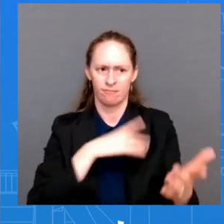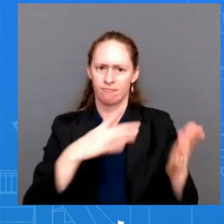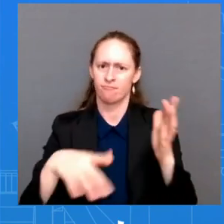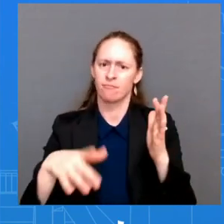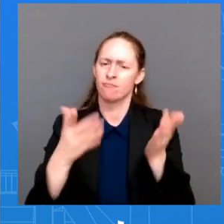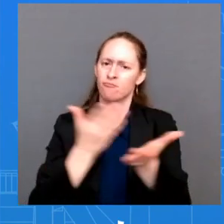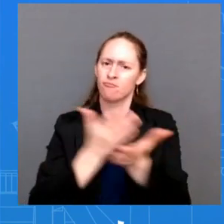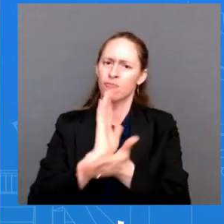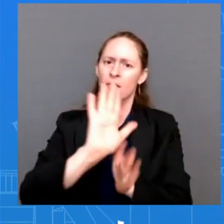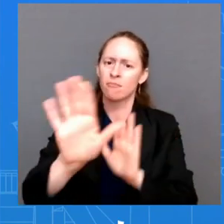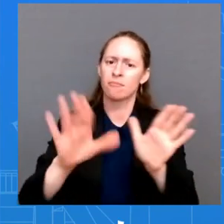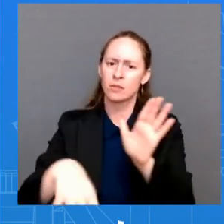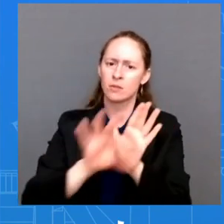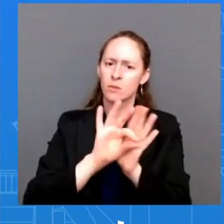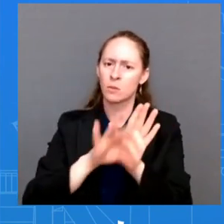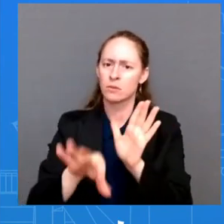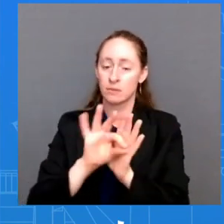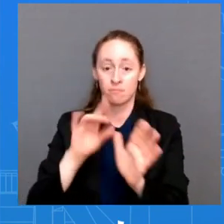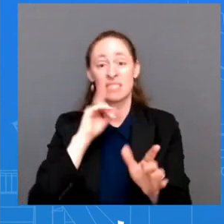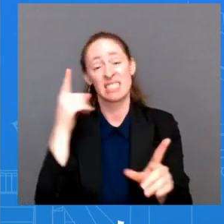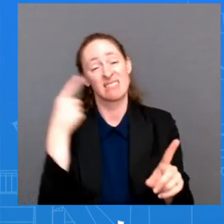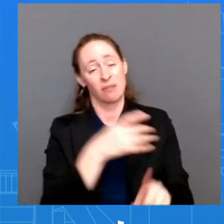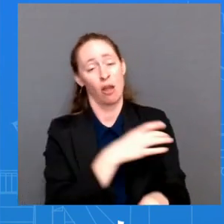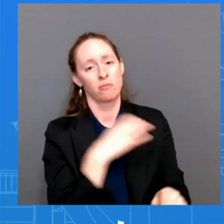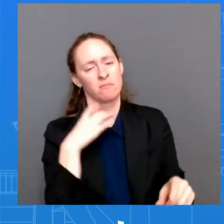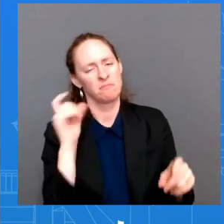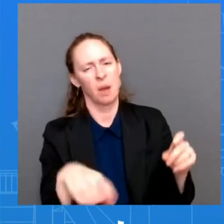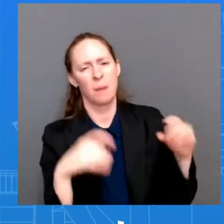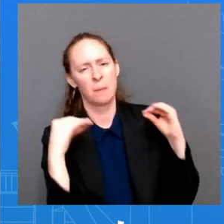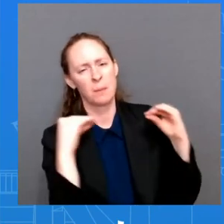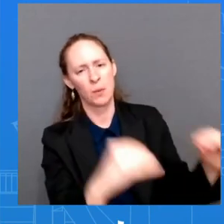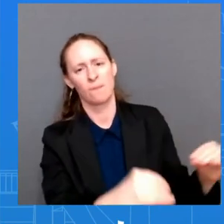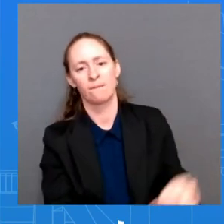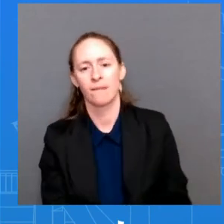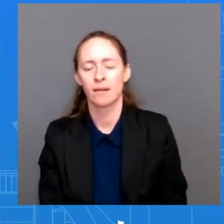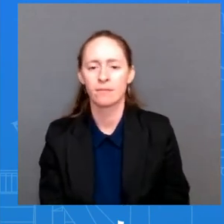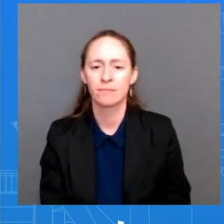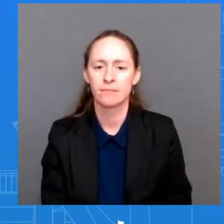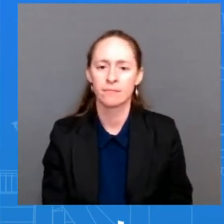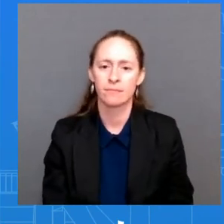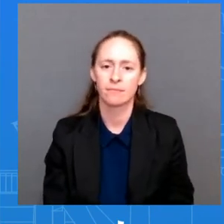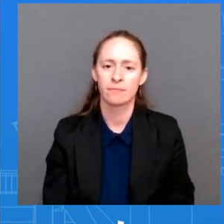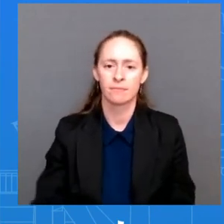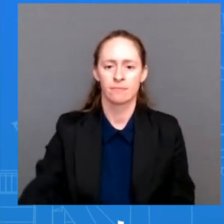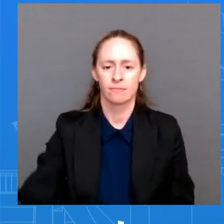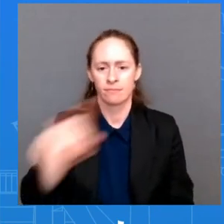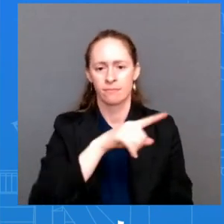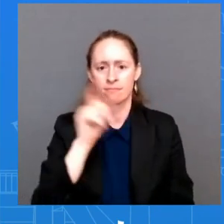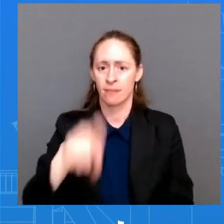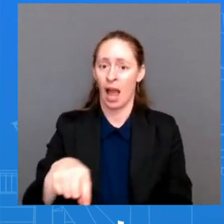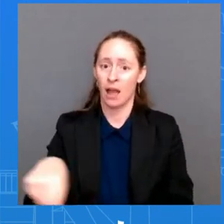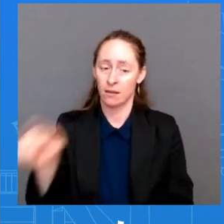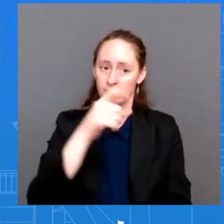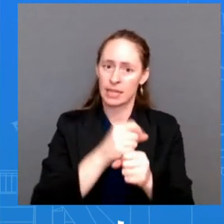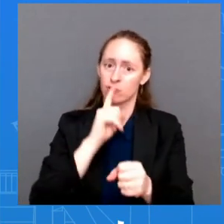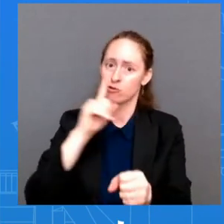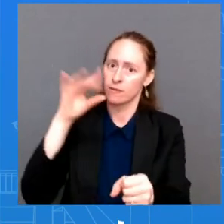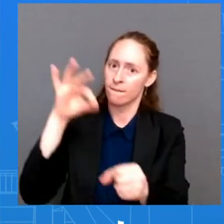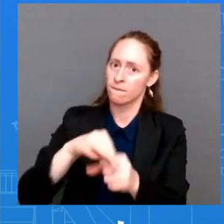times and it is uh also the american people need to make sure that their voices are heard all right thanks everybody i'll see you tomorrow